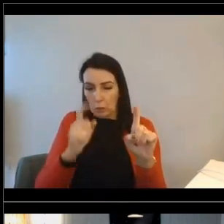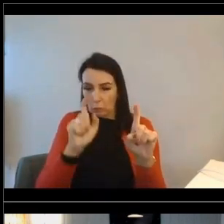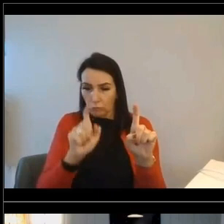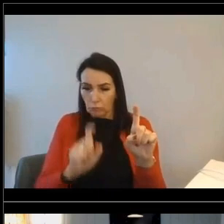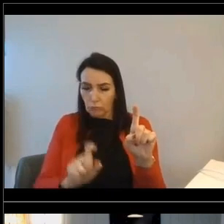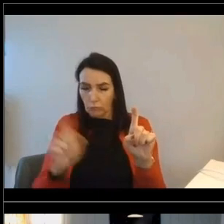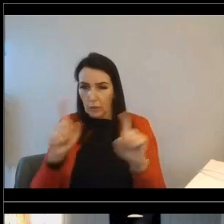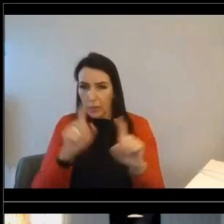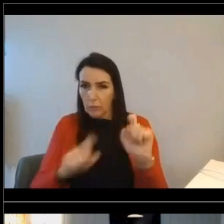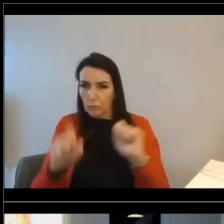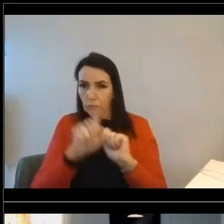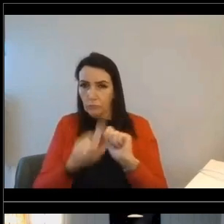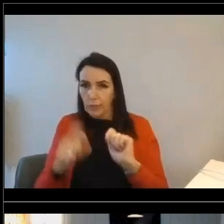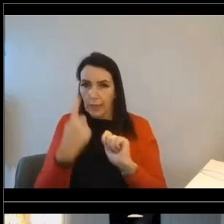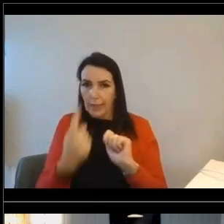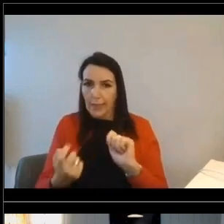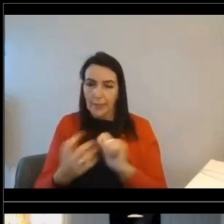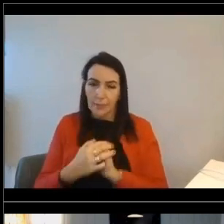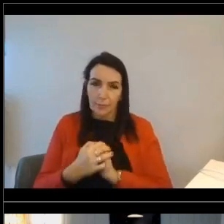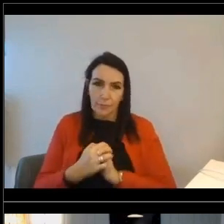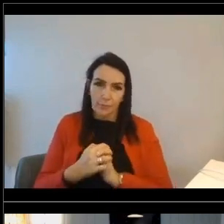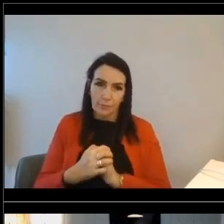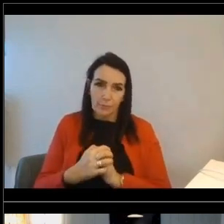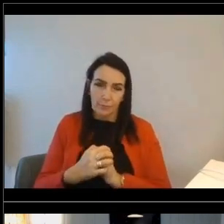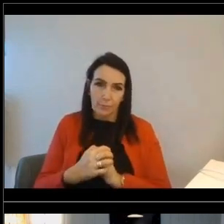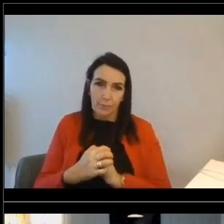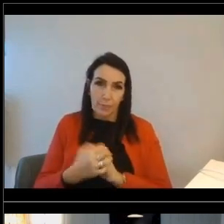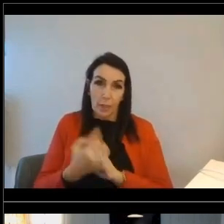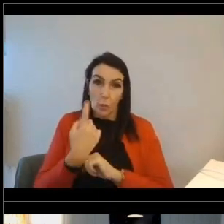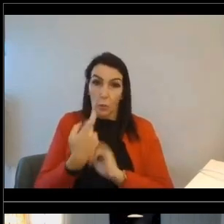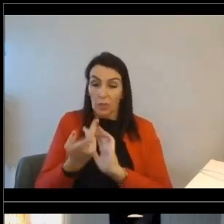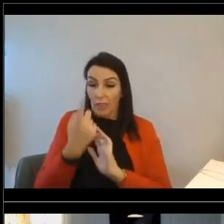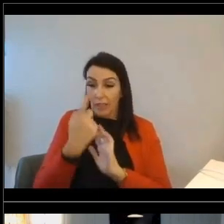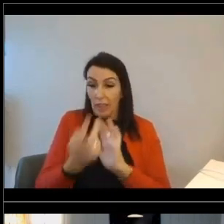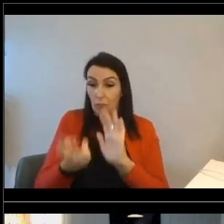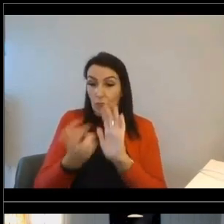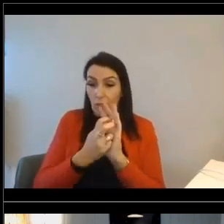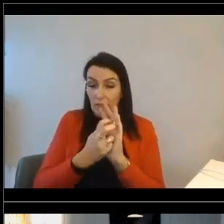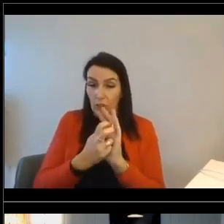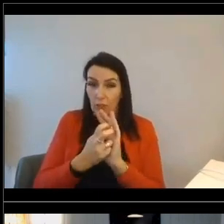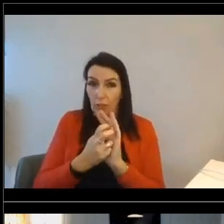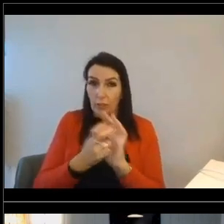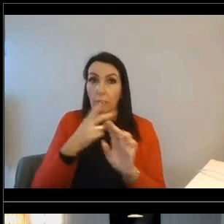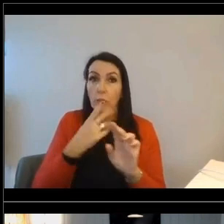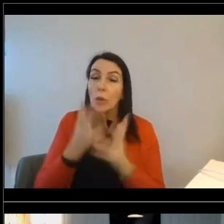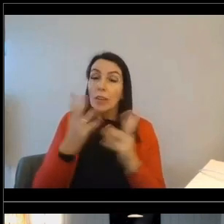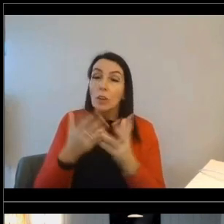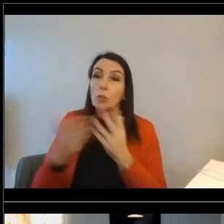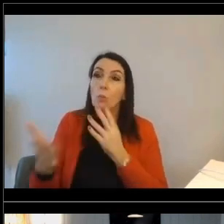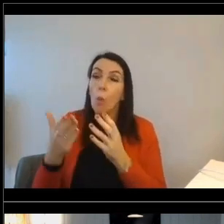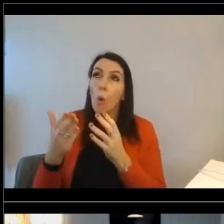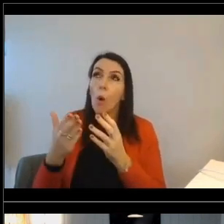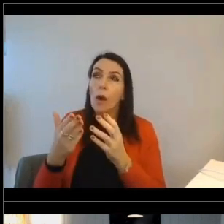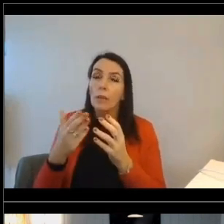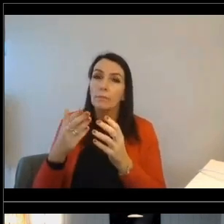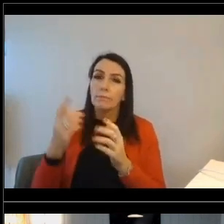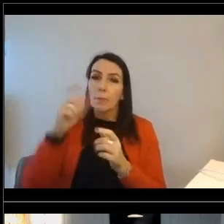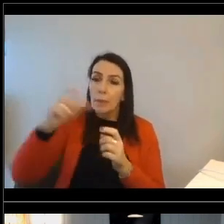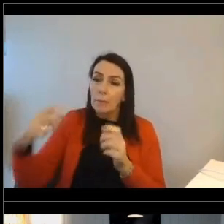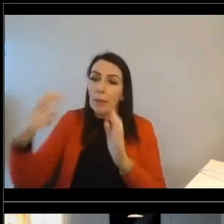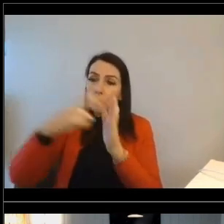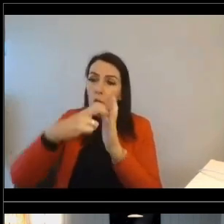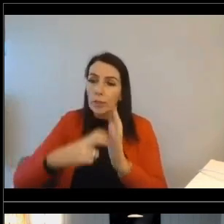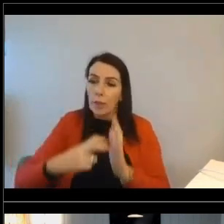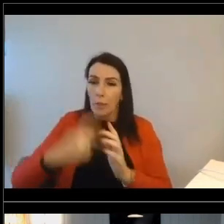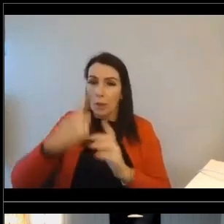dashboard. And as I mentioned, the customer can register. So if you're using this as a lead generation activity, the registration page enables